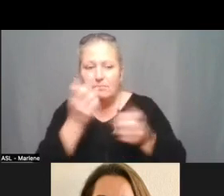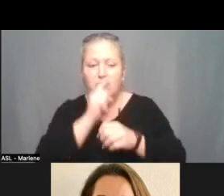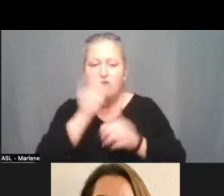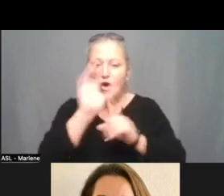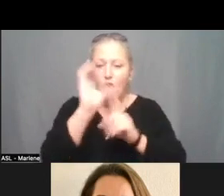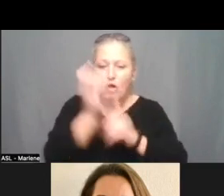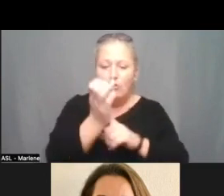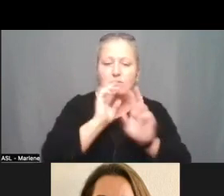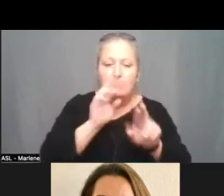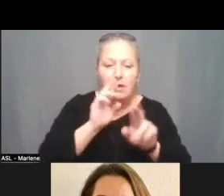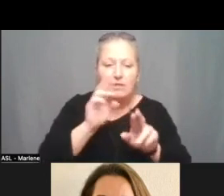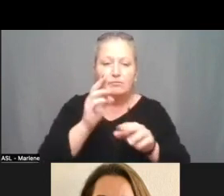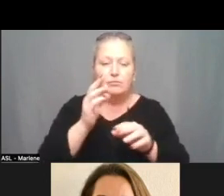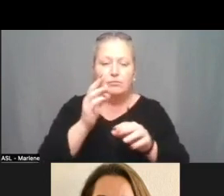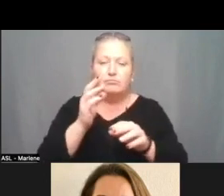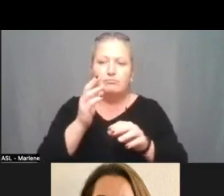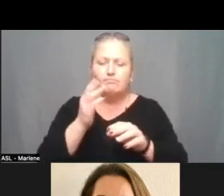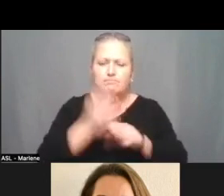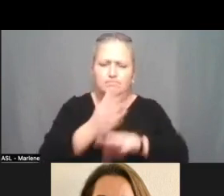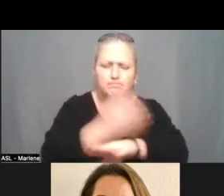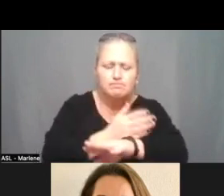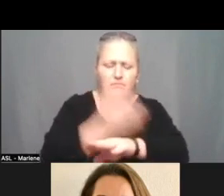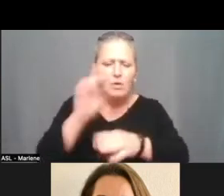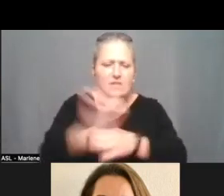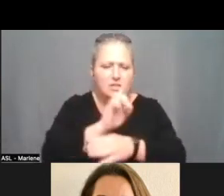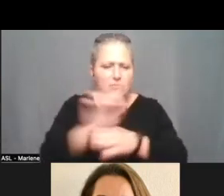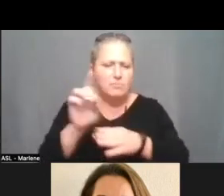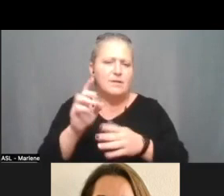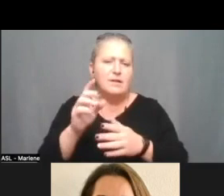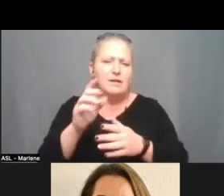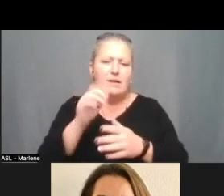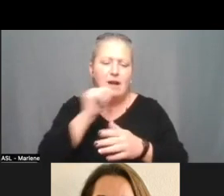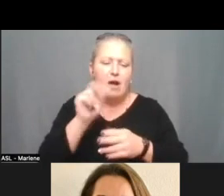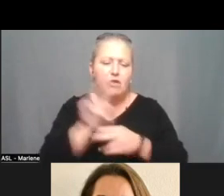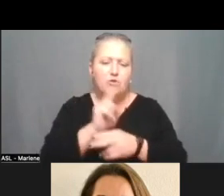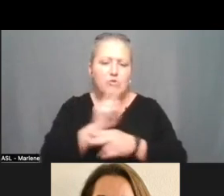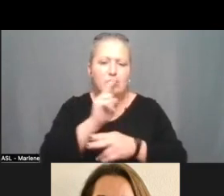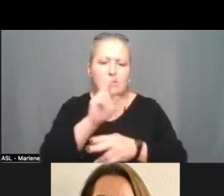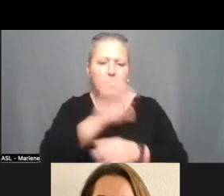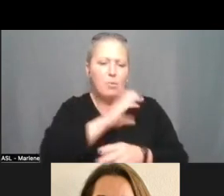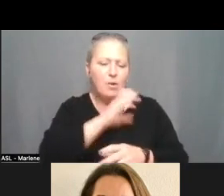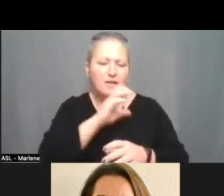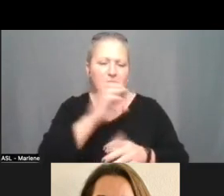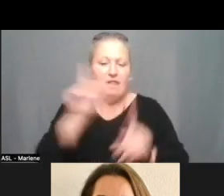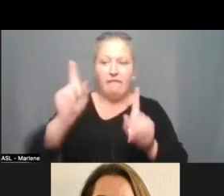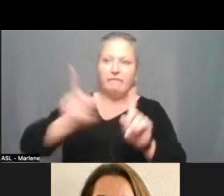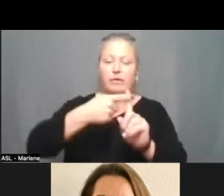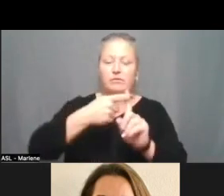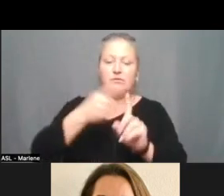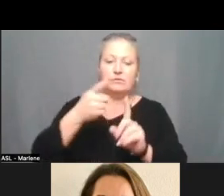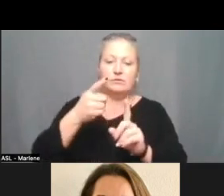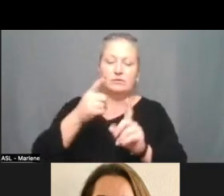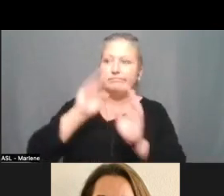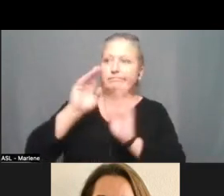restorative approach to discipline that doesn't utilize law enforcement as kind of the first go-to strategy.